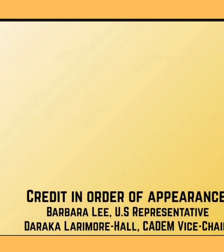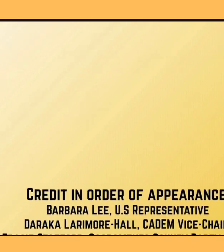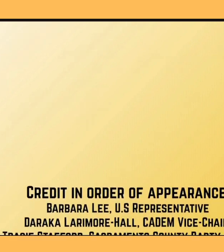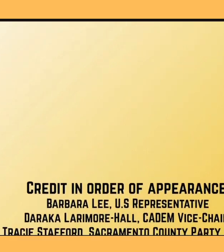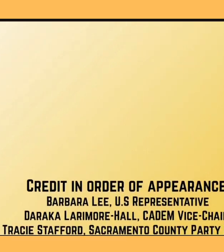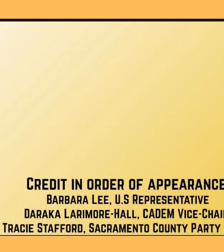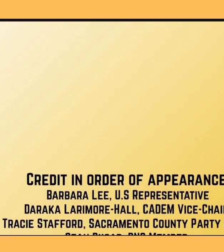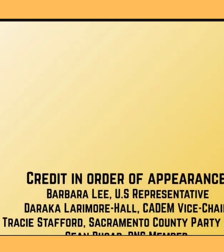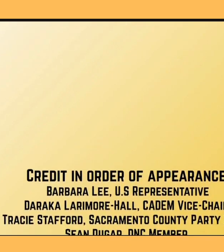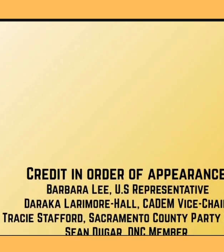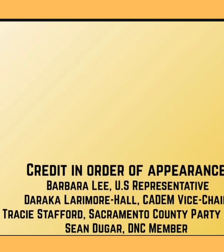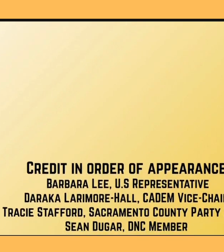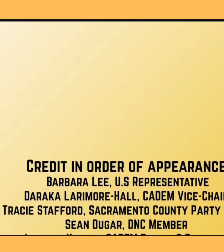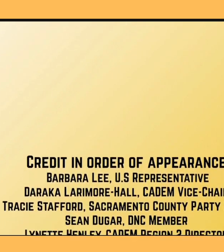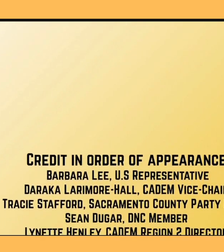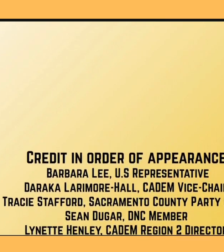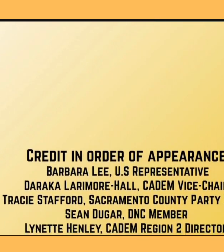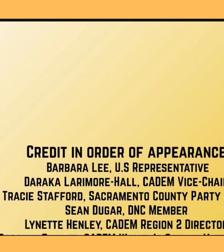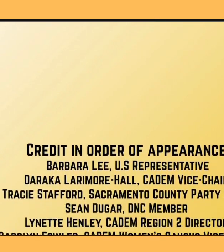Happy Black History Month.